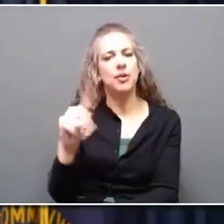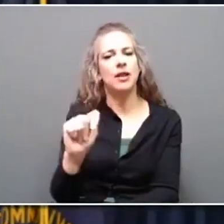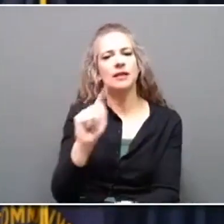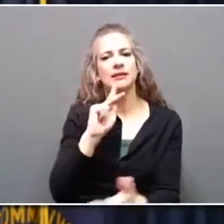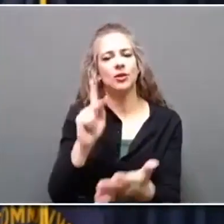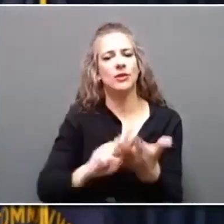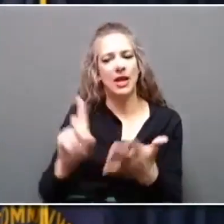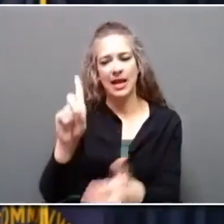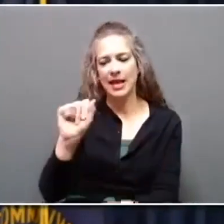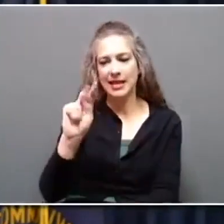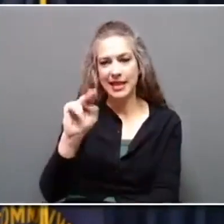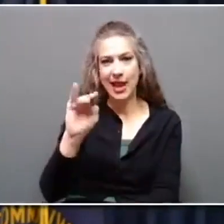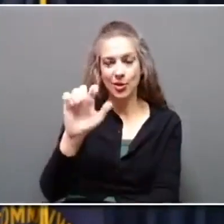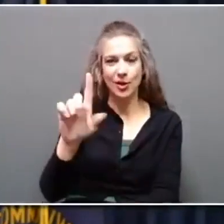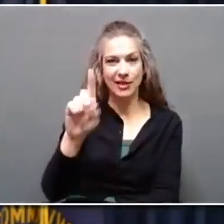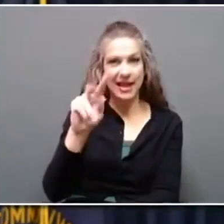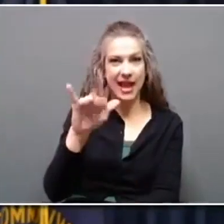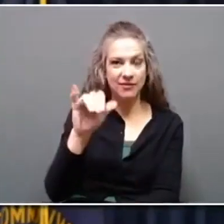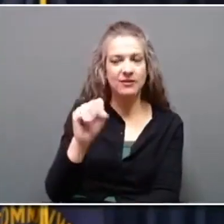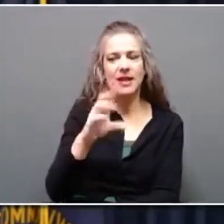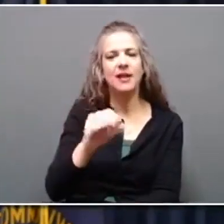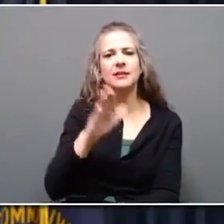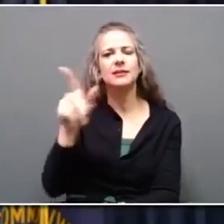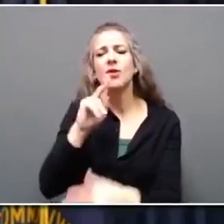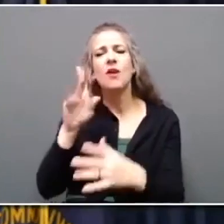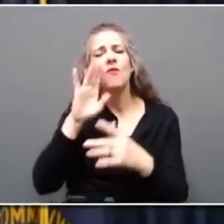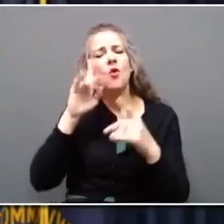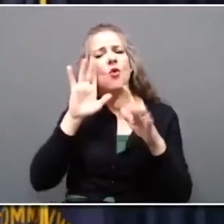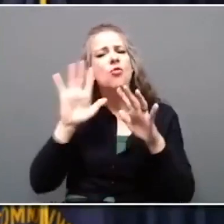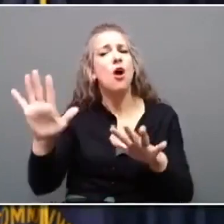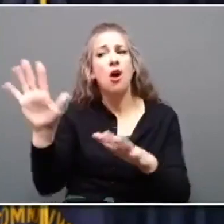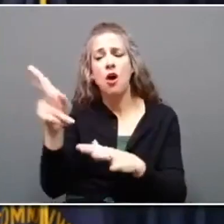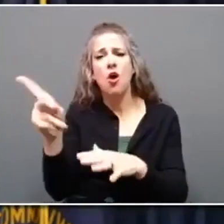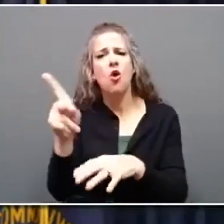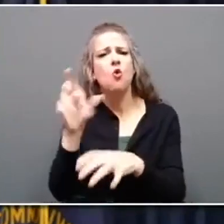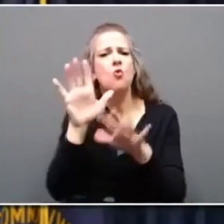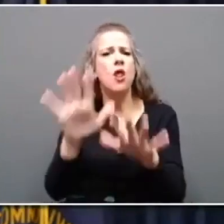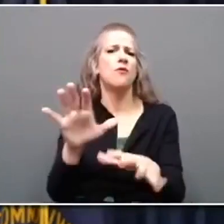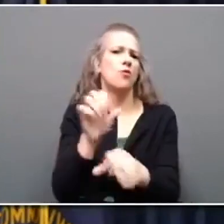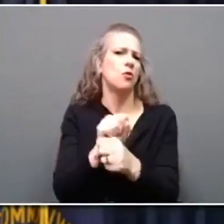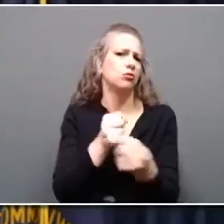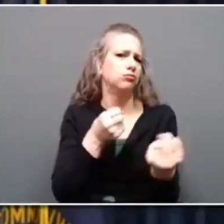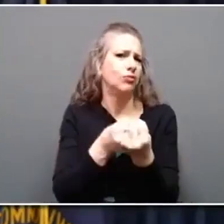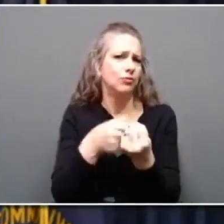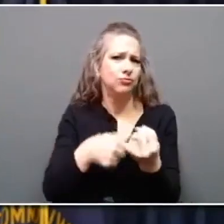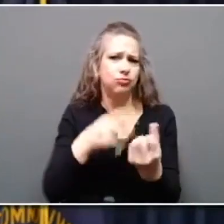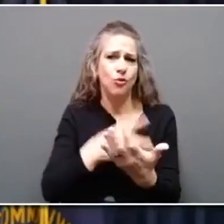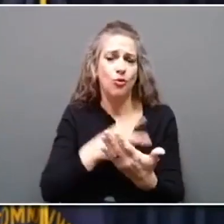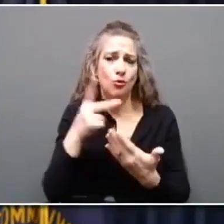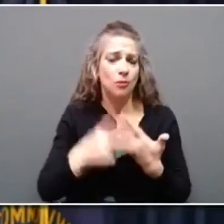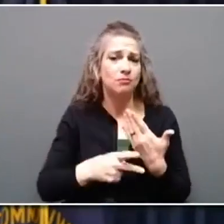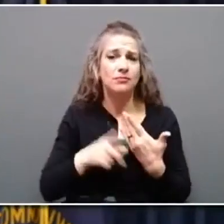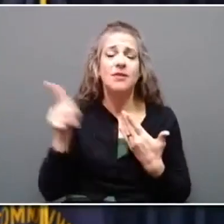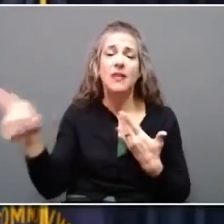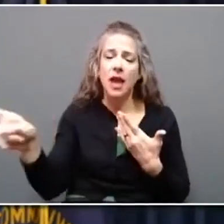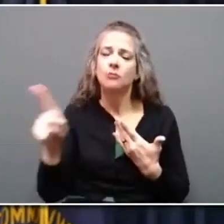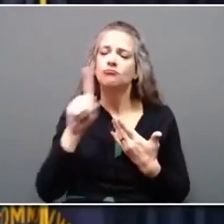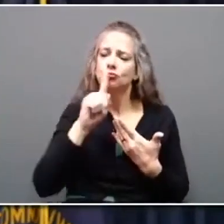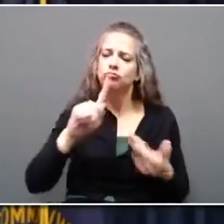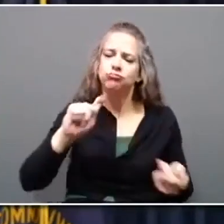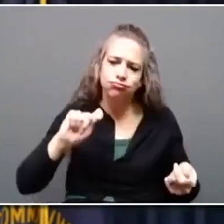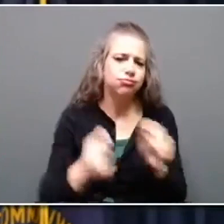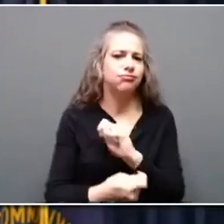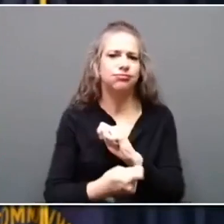Director Buccino for their great support with these grant programs. They are making a difference in Kentucky. Now